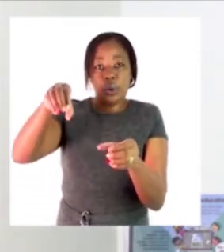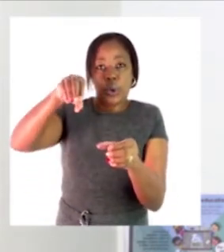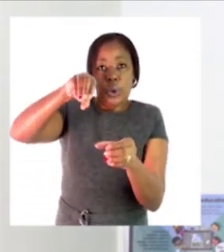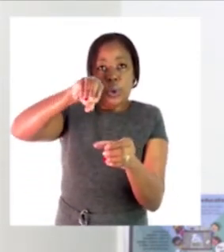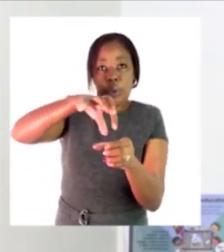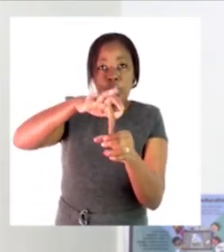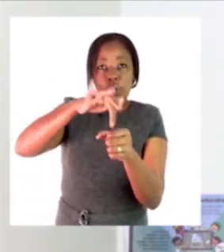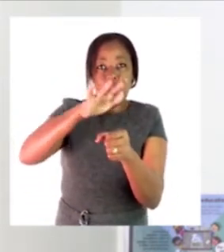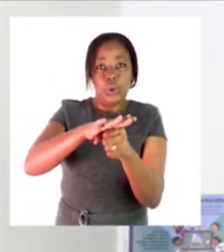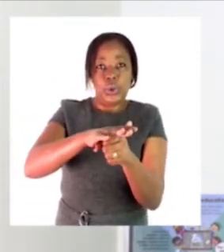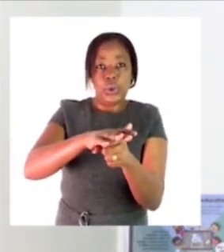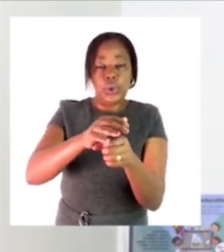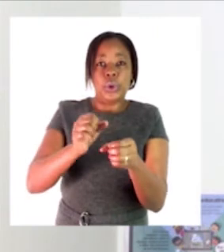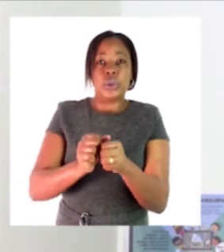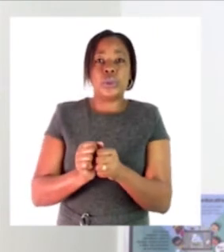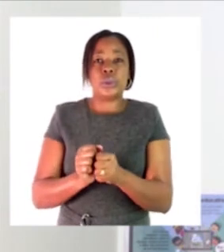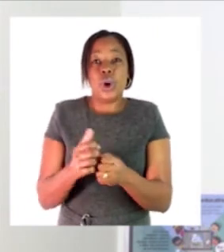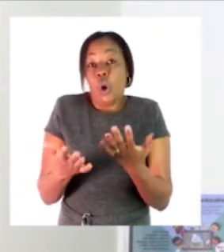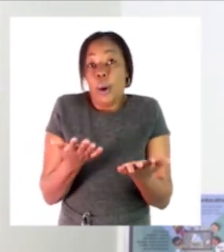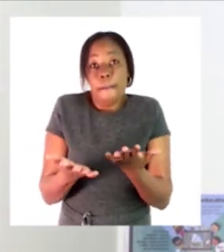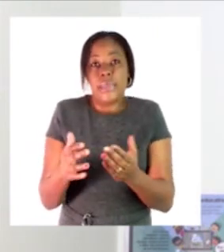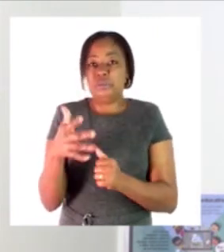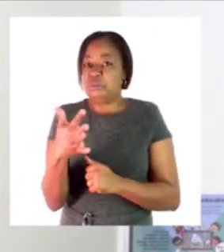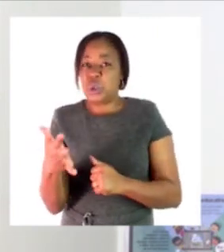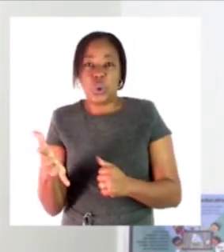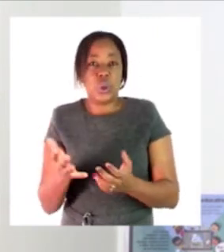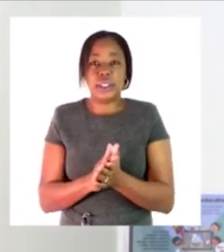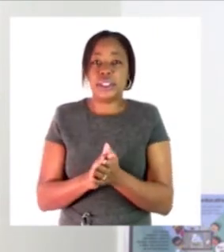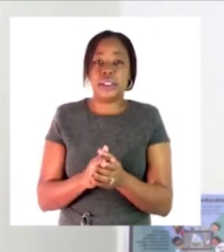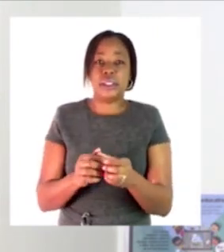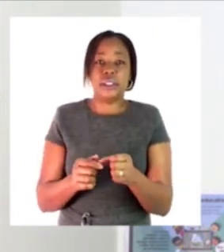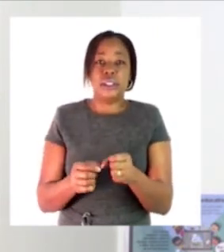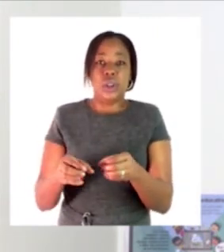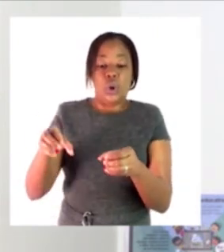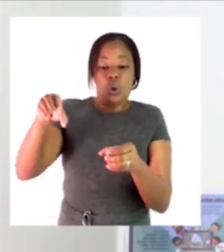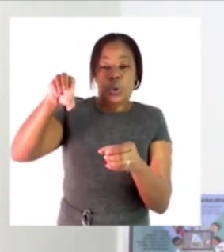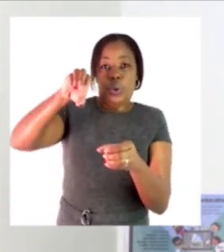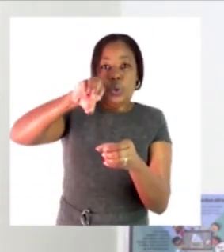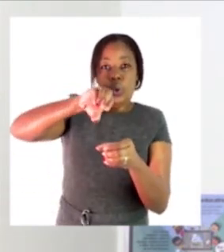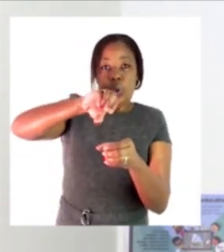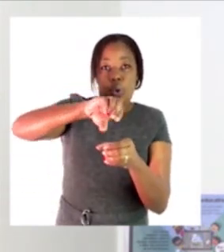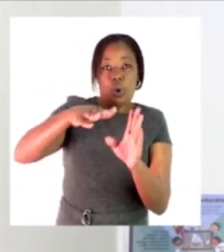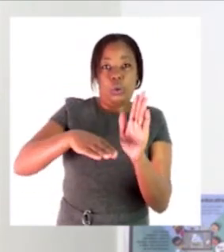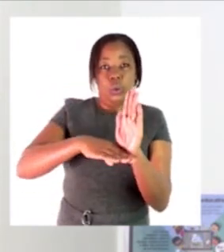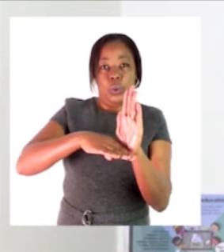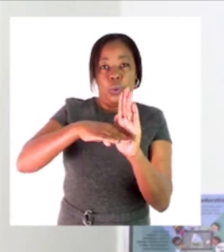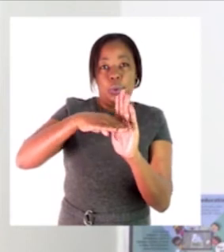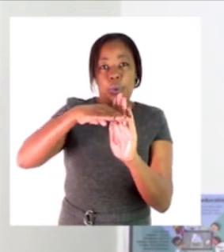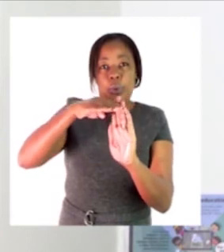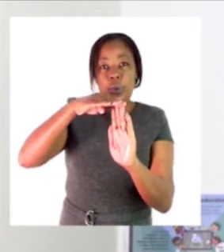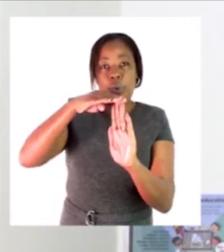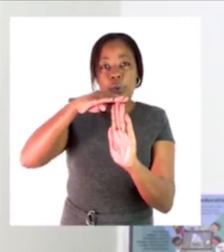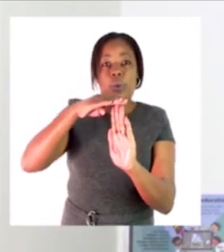amount of liquid whatever type of liquid it is until the glass is full that is what